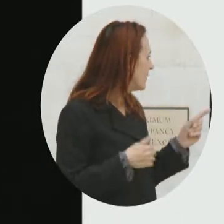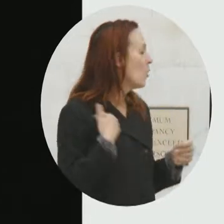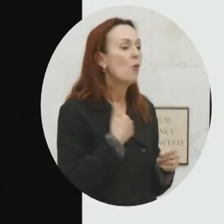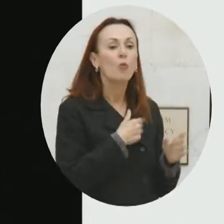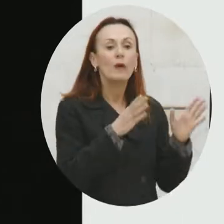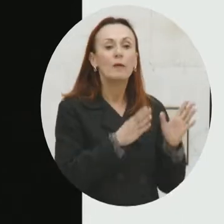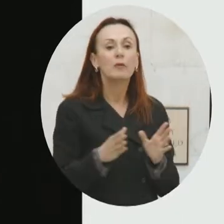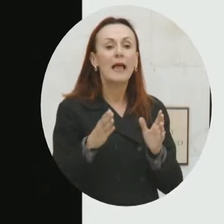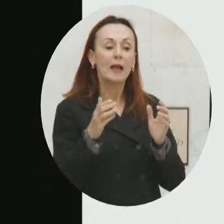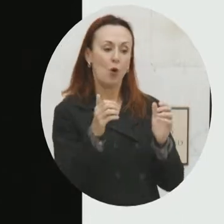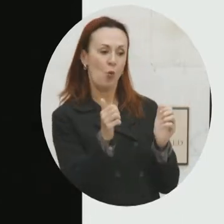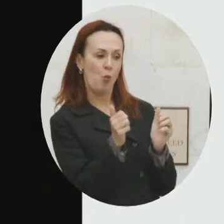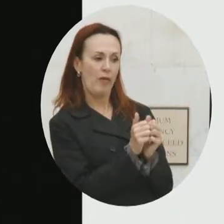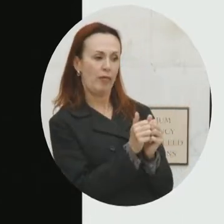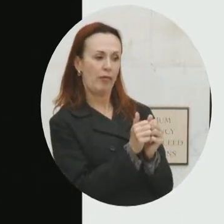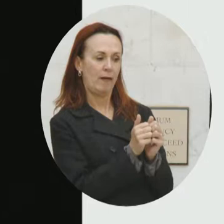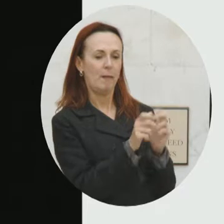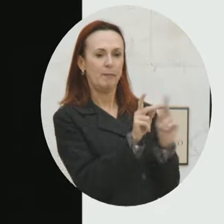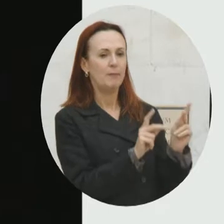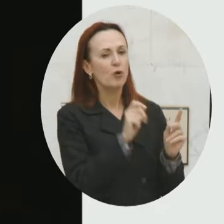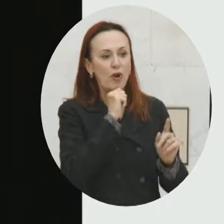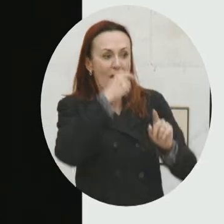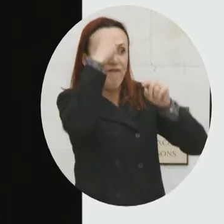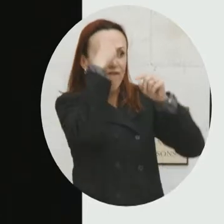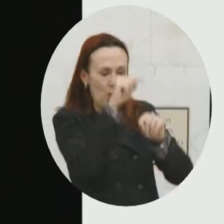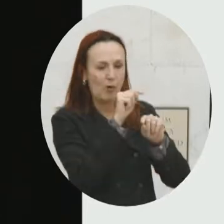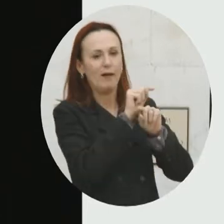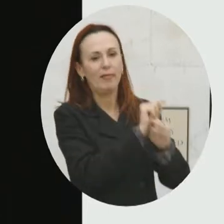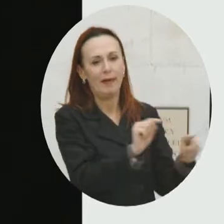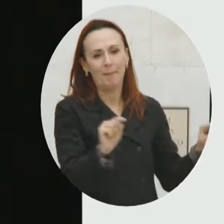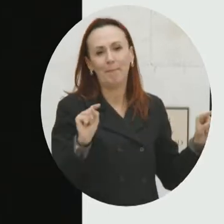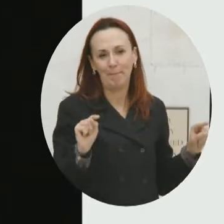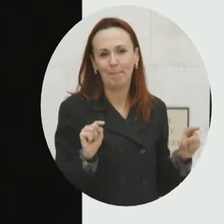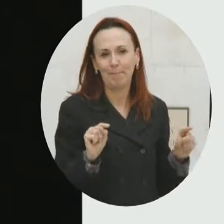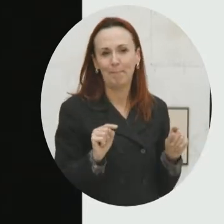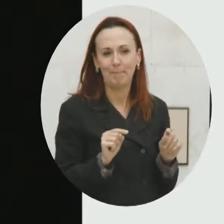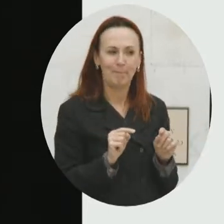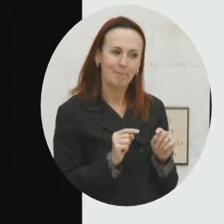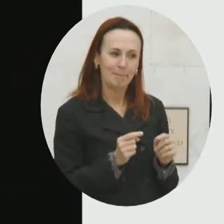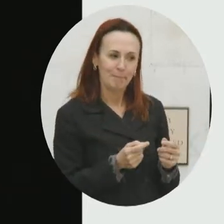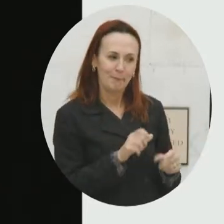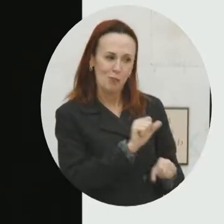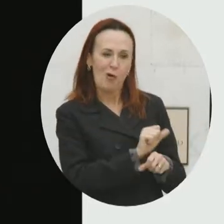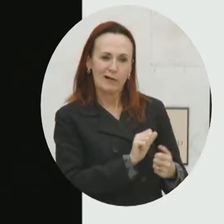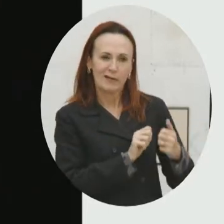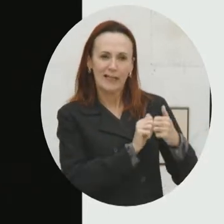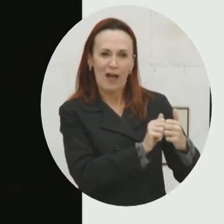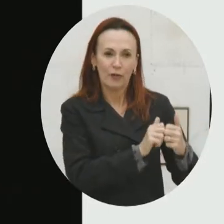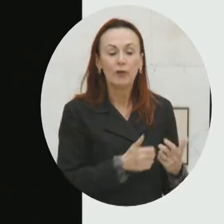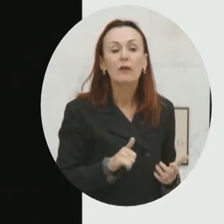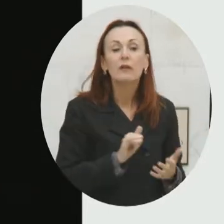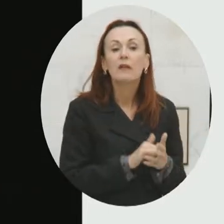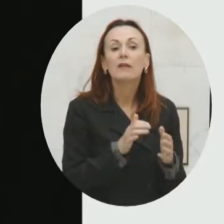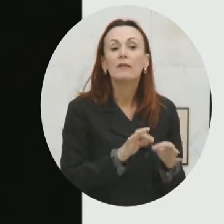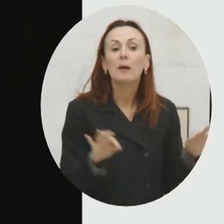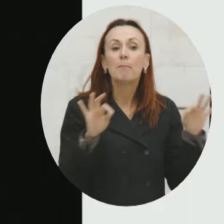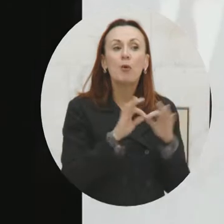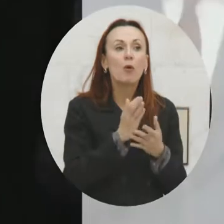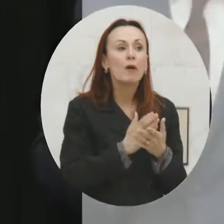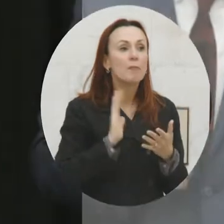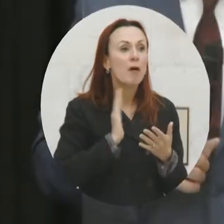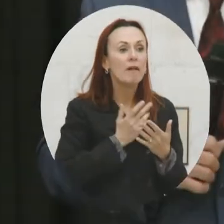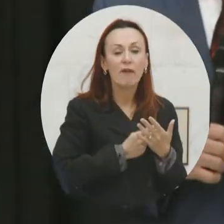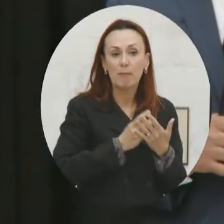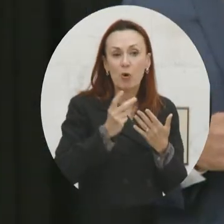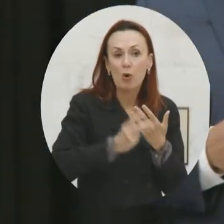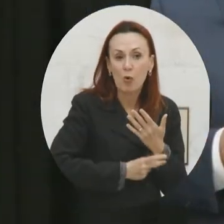people, not for them. Right? And this is admittedly a big component of our program that people look at and try and wrap their